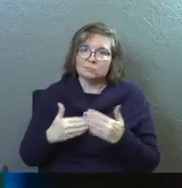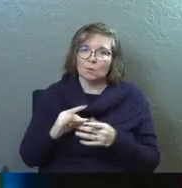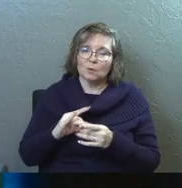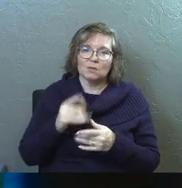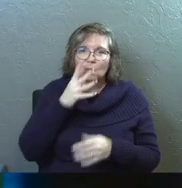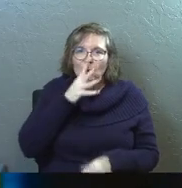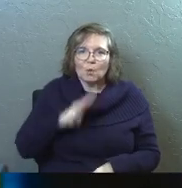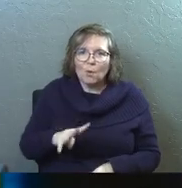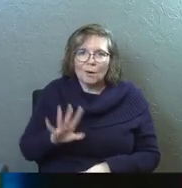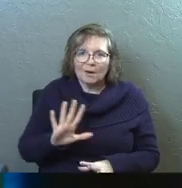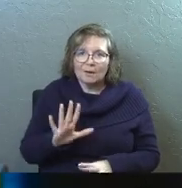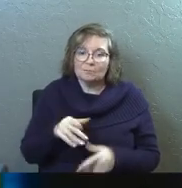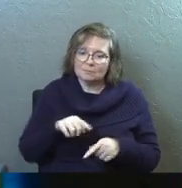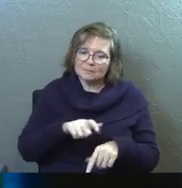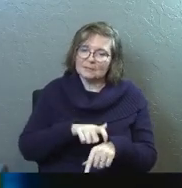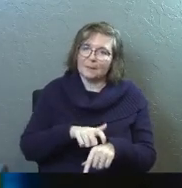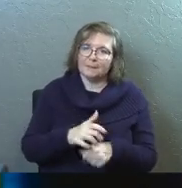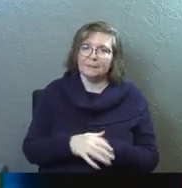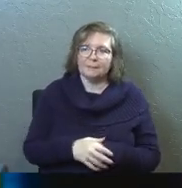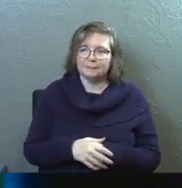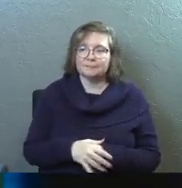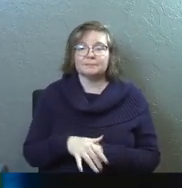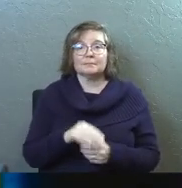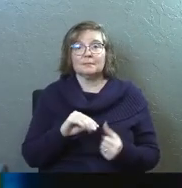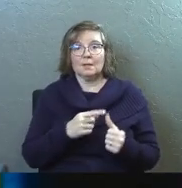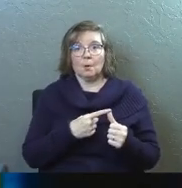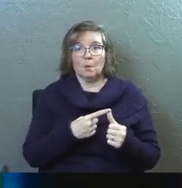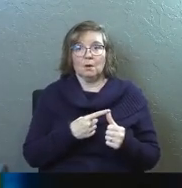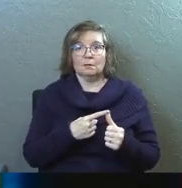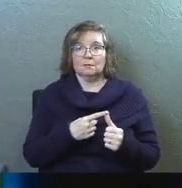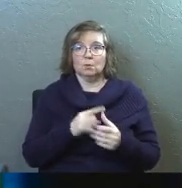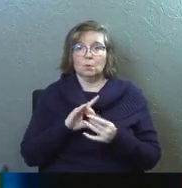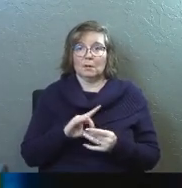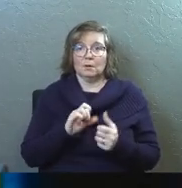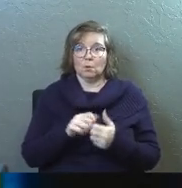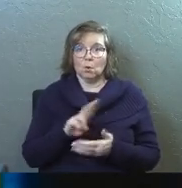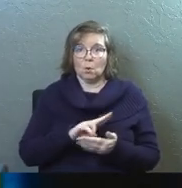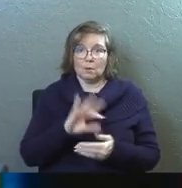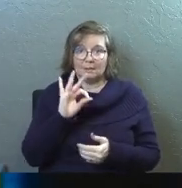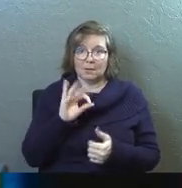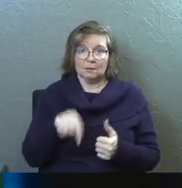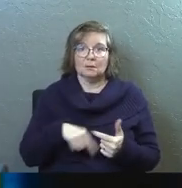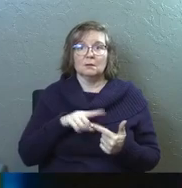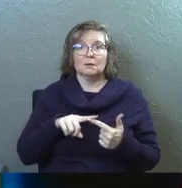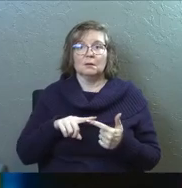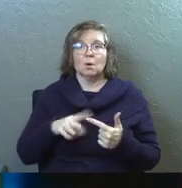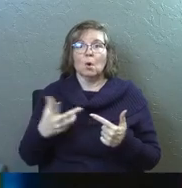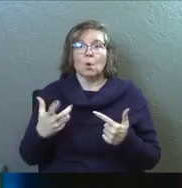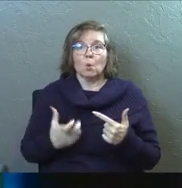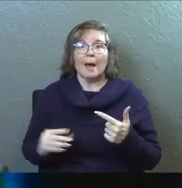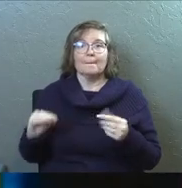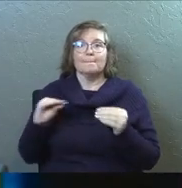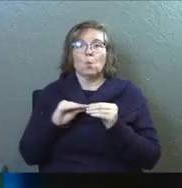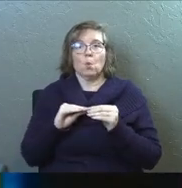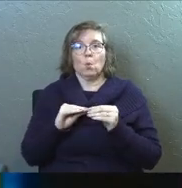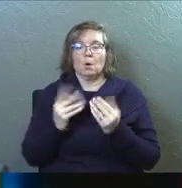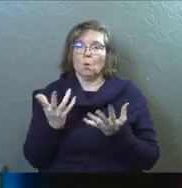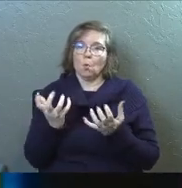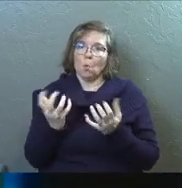relationship. Don't ignore him. Spend time with him. So yeah, number one, cultivate your relationship with the Holy Spirit. Number two, want more.